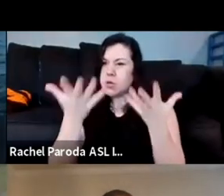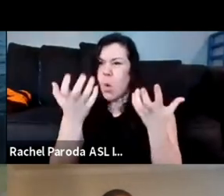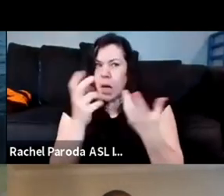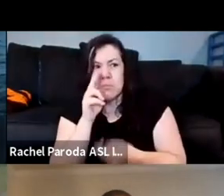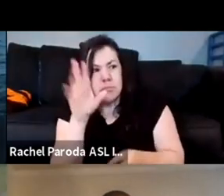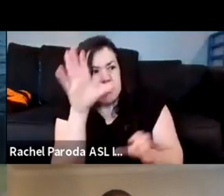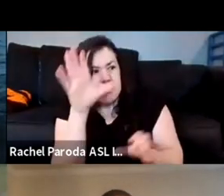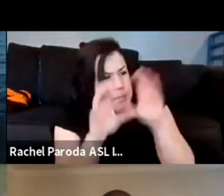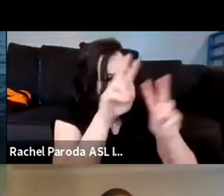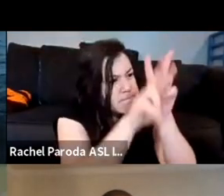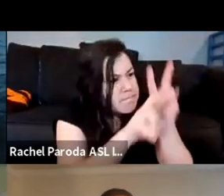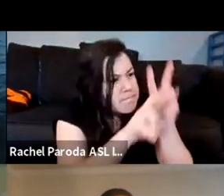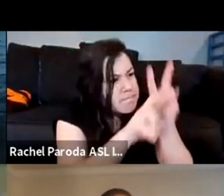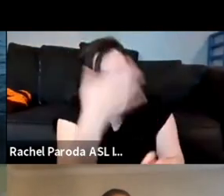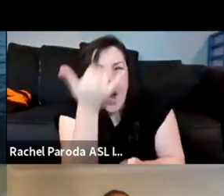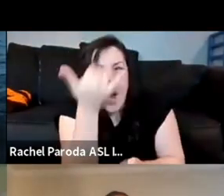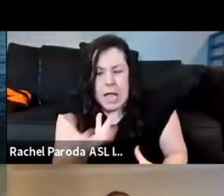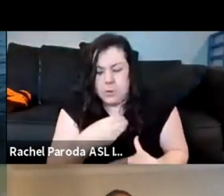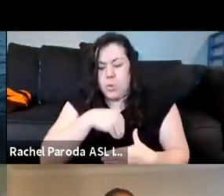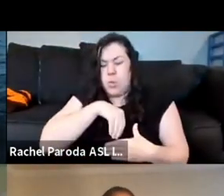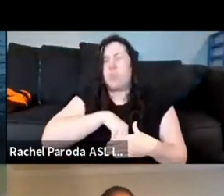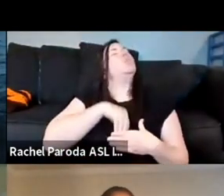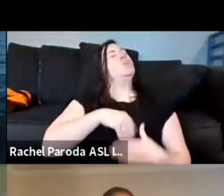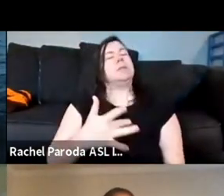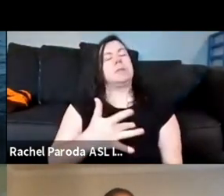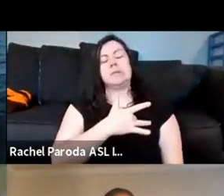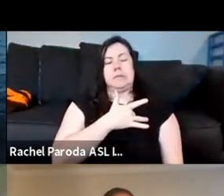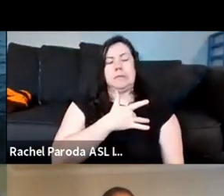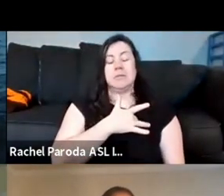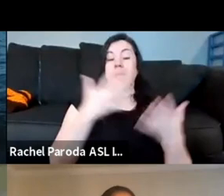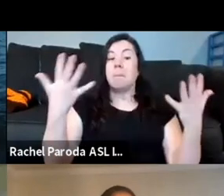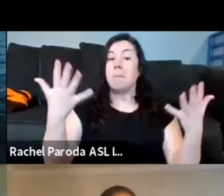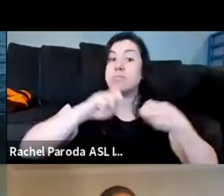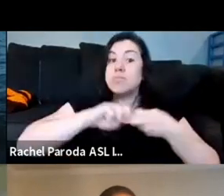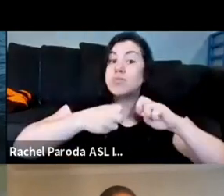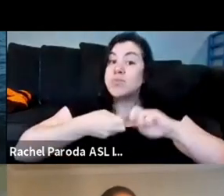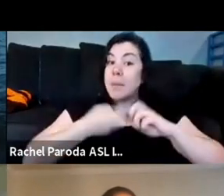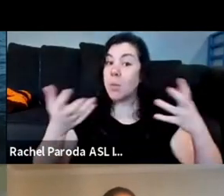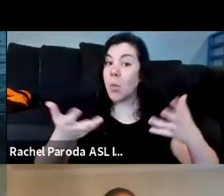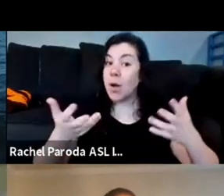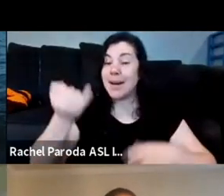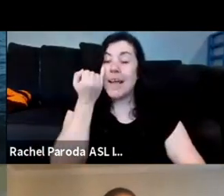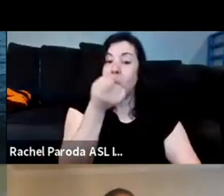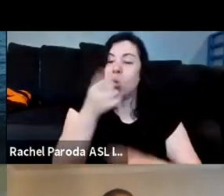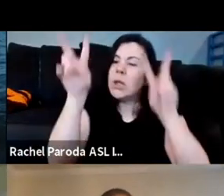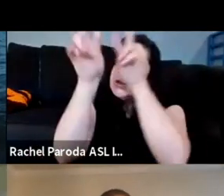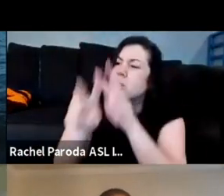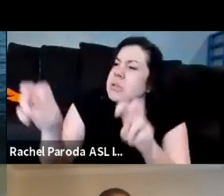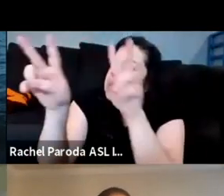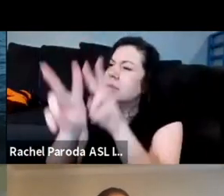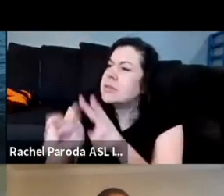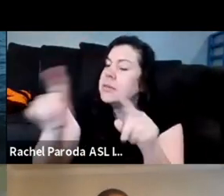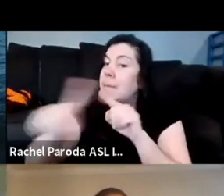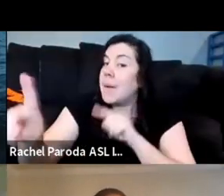because it inhabits us it's within us the issue is is that when you're exploring it and you're not tying it